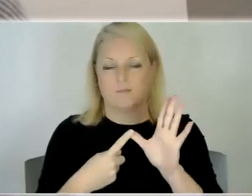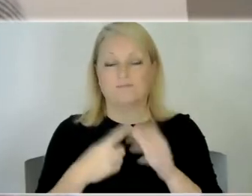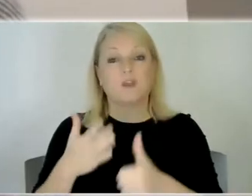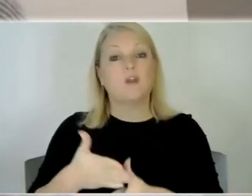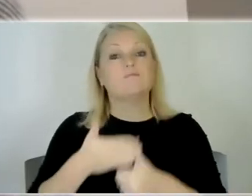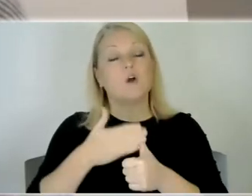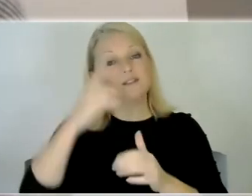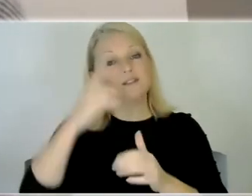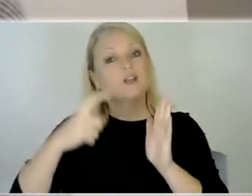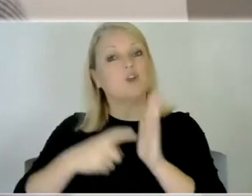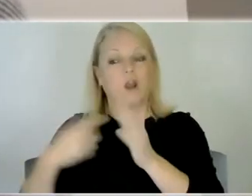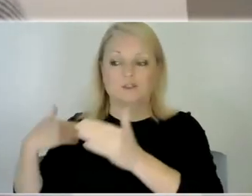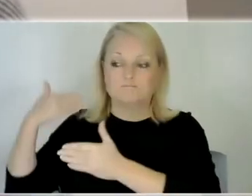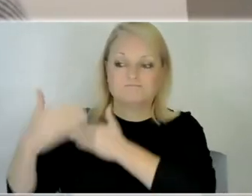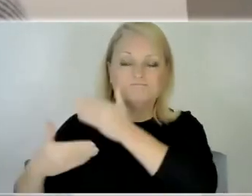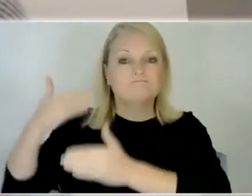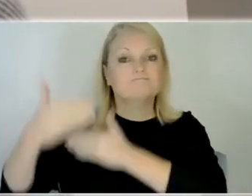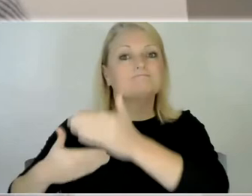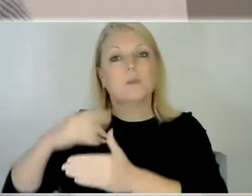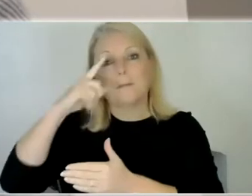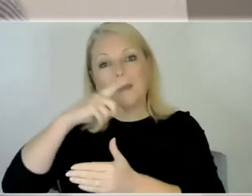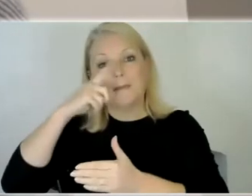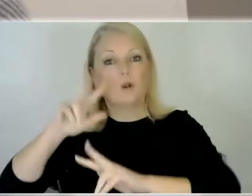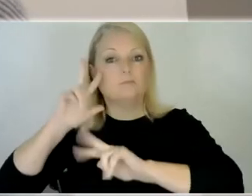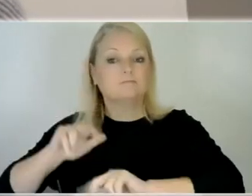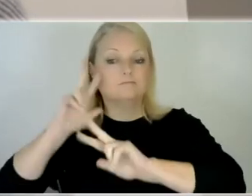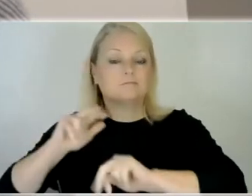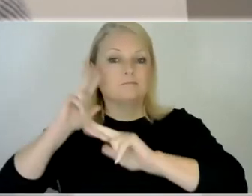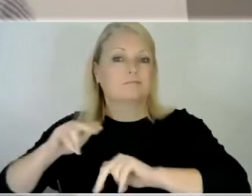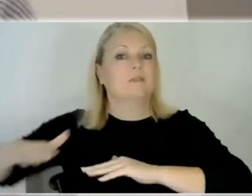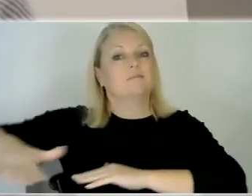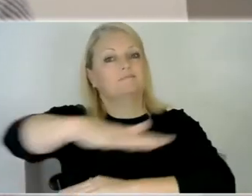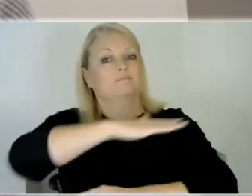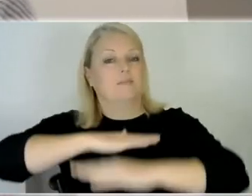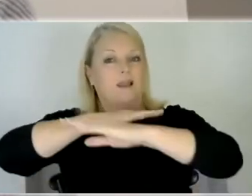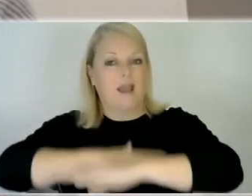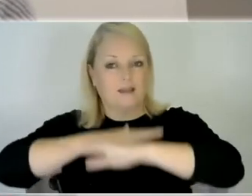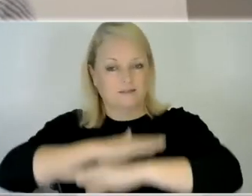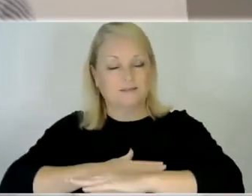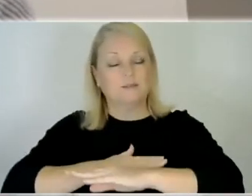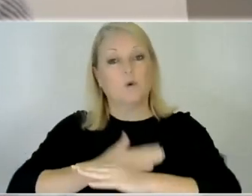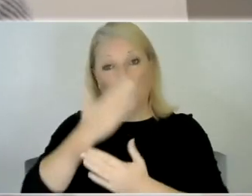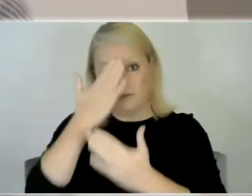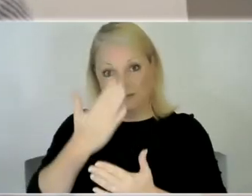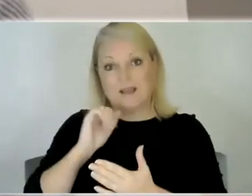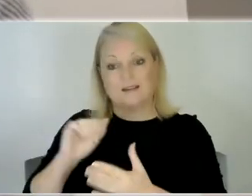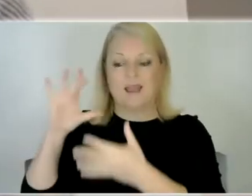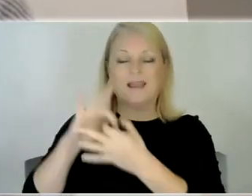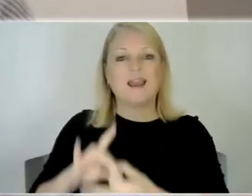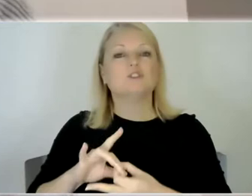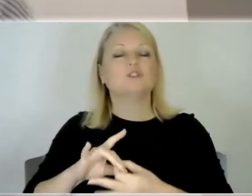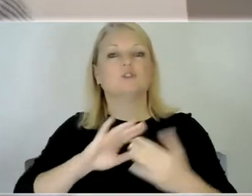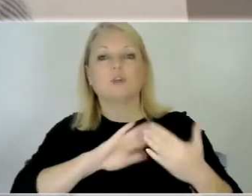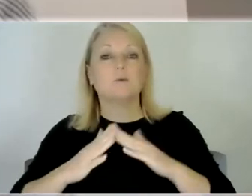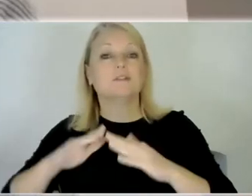and recognise their continuing connection to land, waters and community. We pay our respects to the traditional owners of the